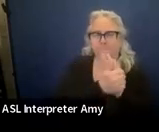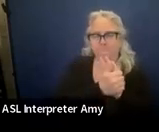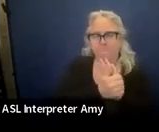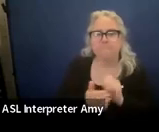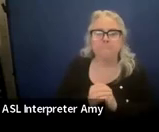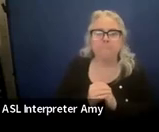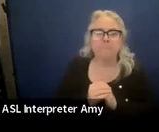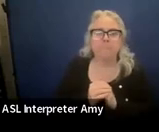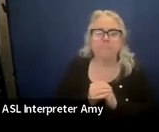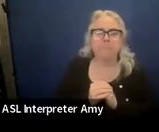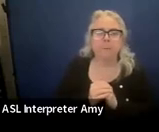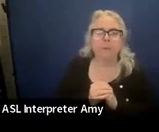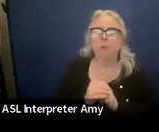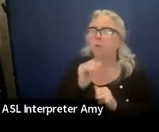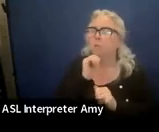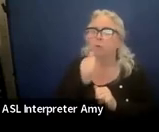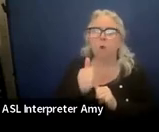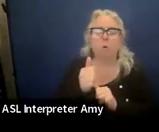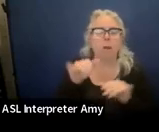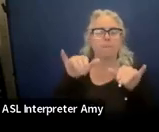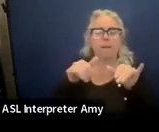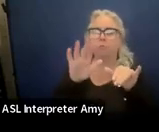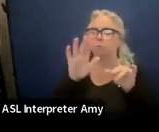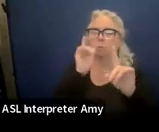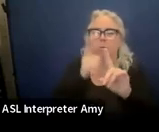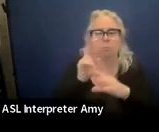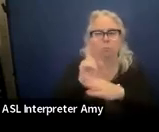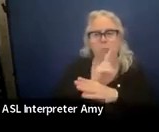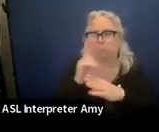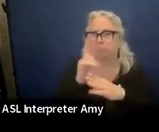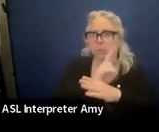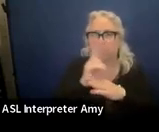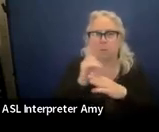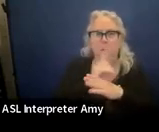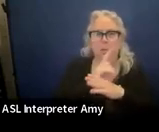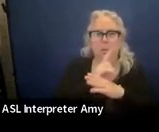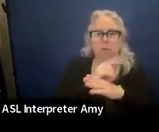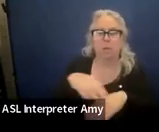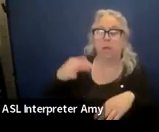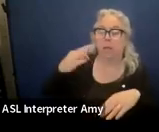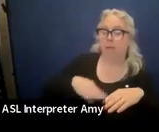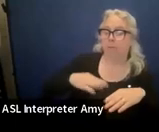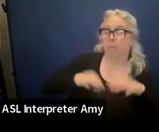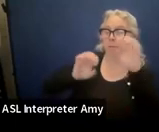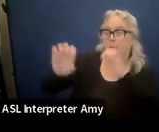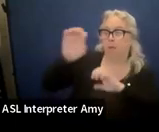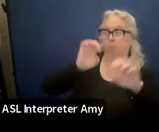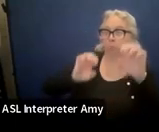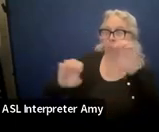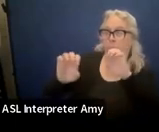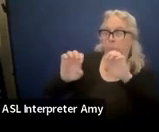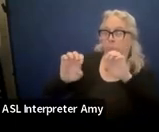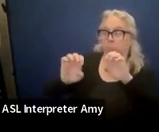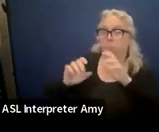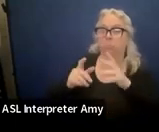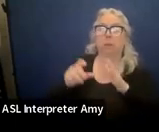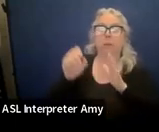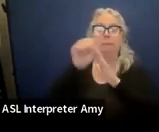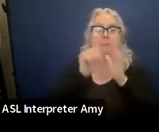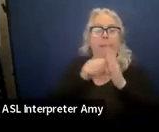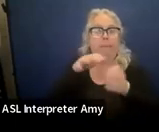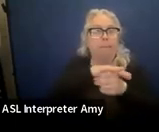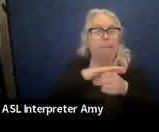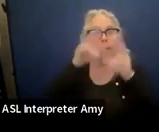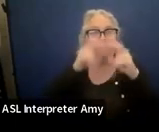Again, please do not measure your goals using eligibility evaluations, state and local assessments,